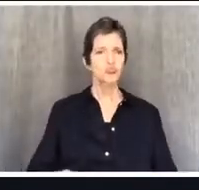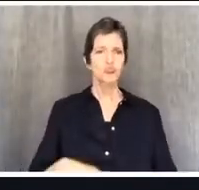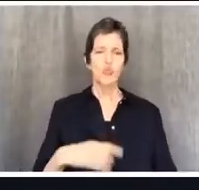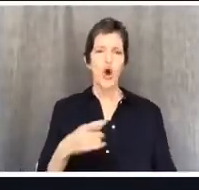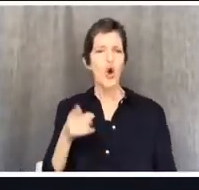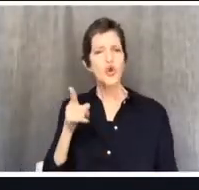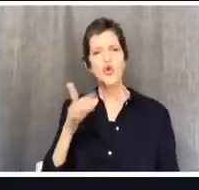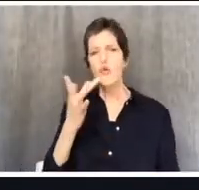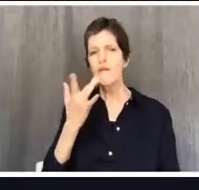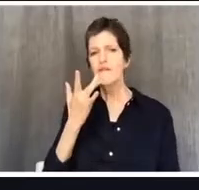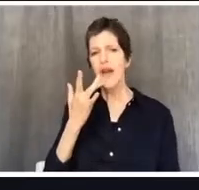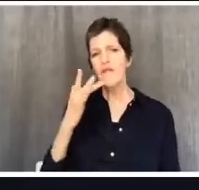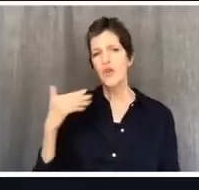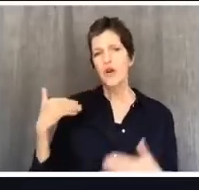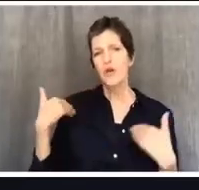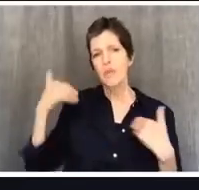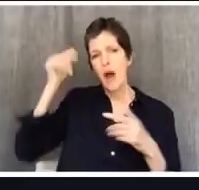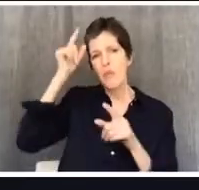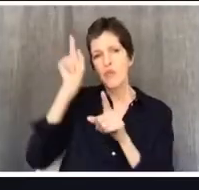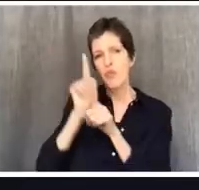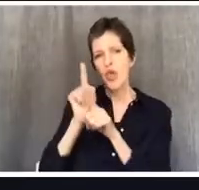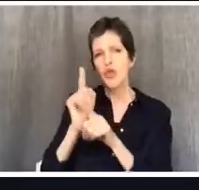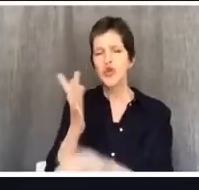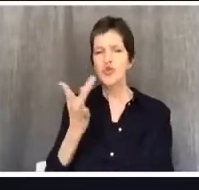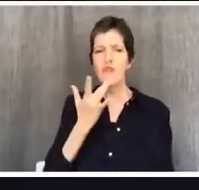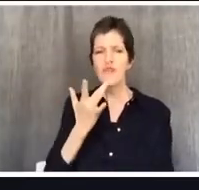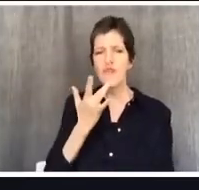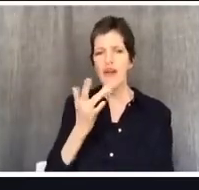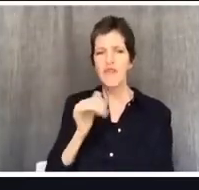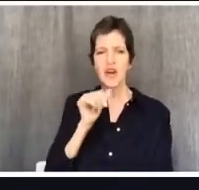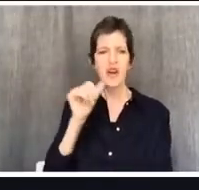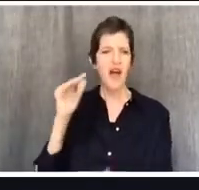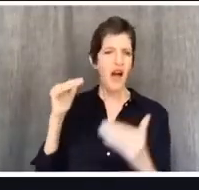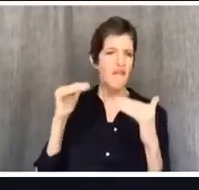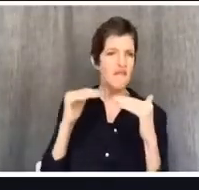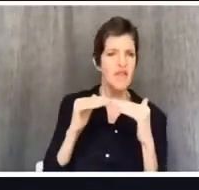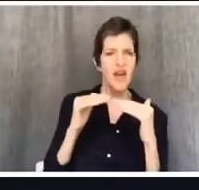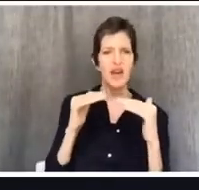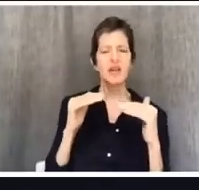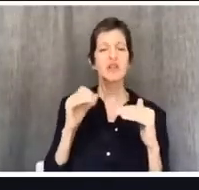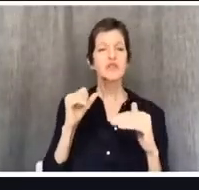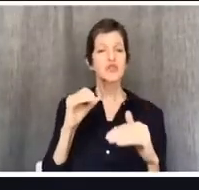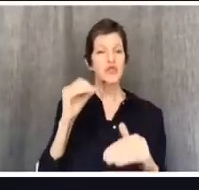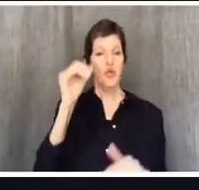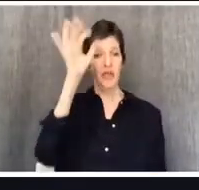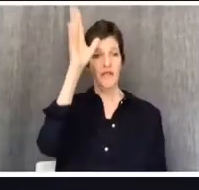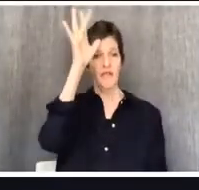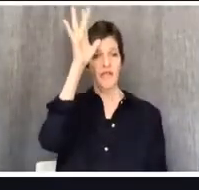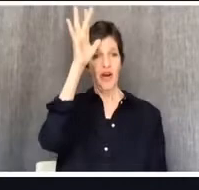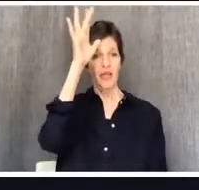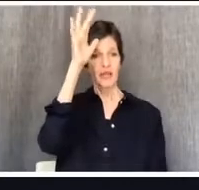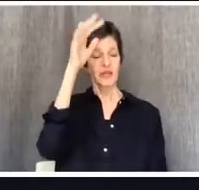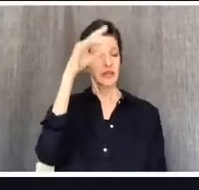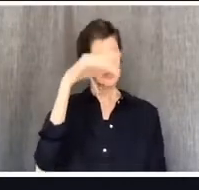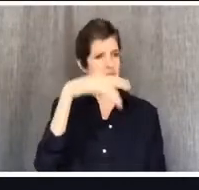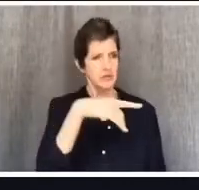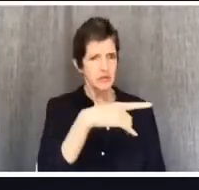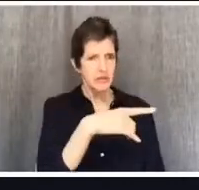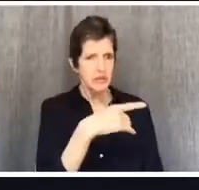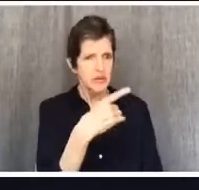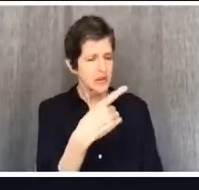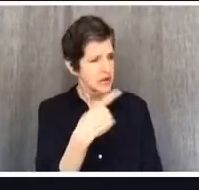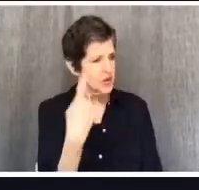and received forgiveness in a way that seems unwarranted. And the father says to the older son, you've always been here. You've always had